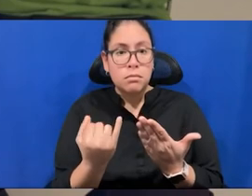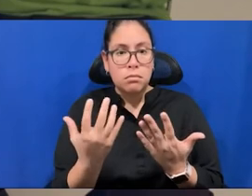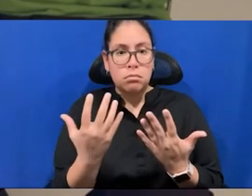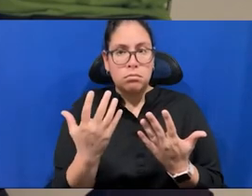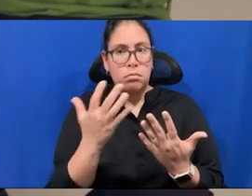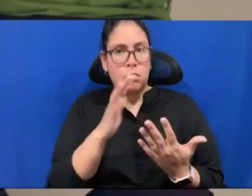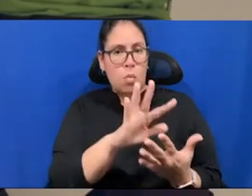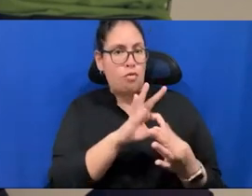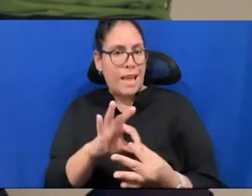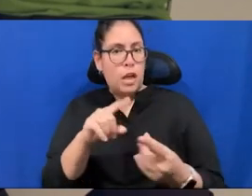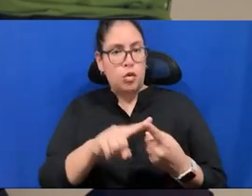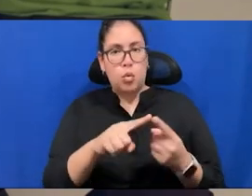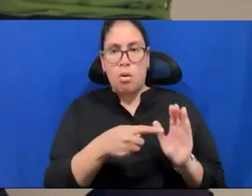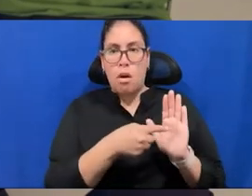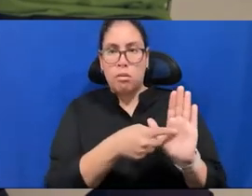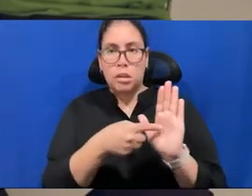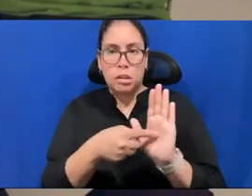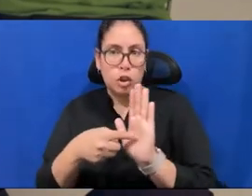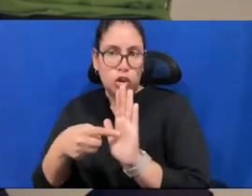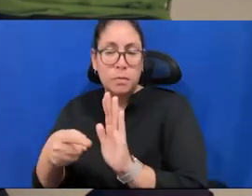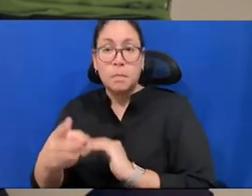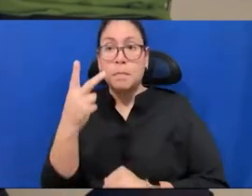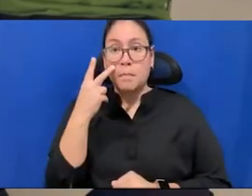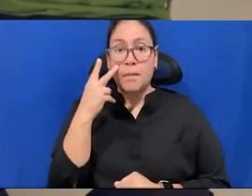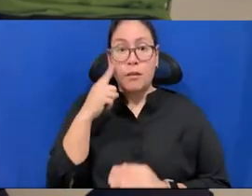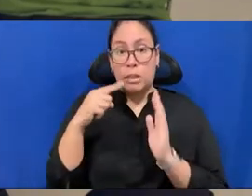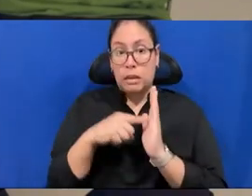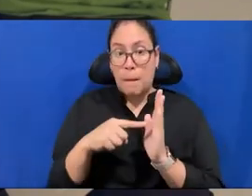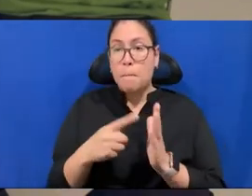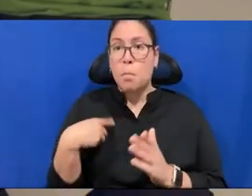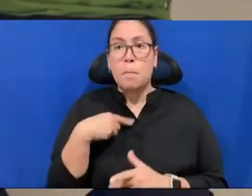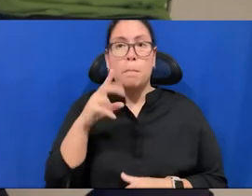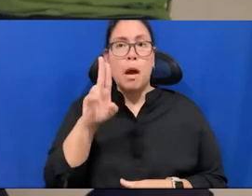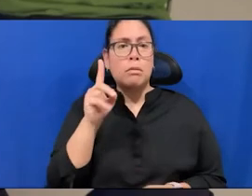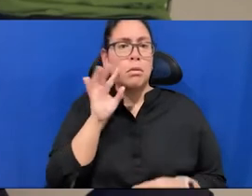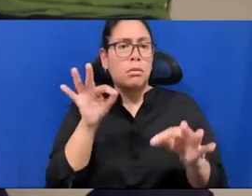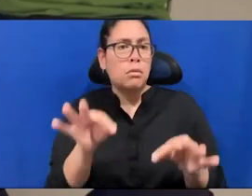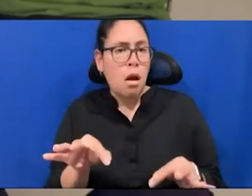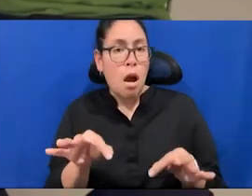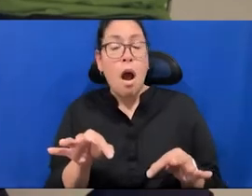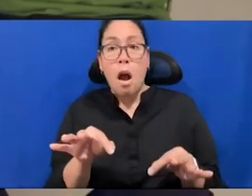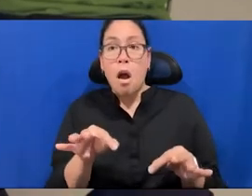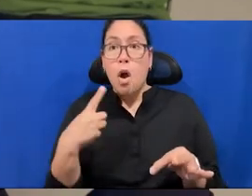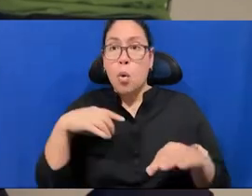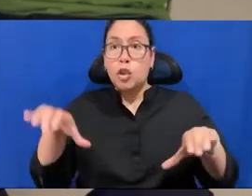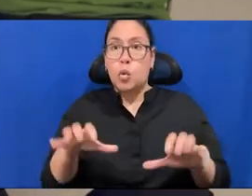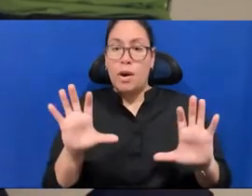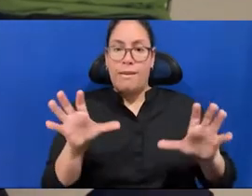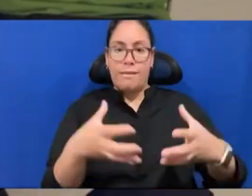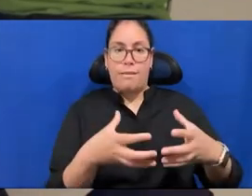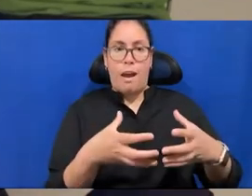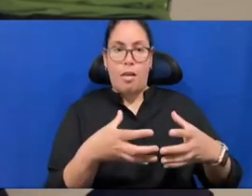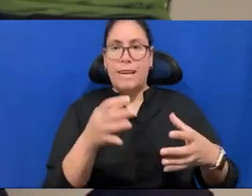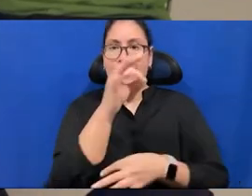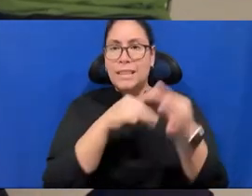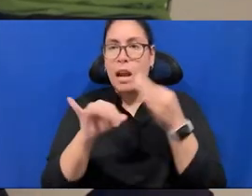I mean, at the moment, we can see, for example, Precious Okoyomon decided in Aspen to do a garden instead of an exhibition. A garden is, of course, slow, you know, Ottobong Nakanga